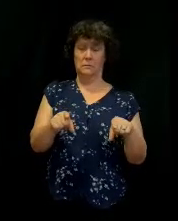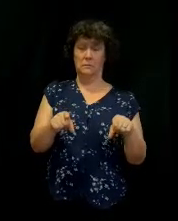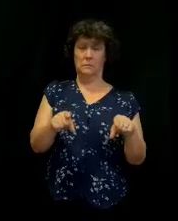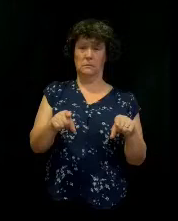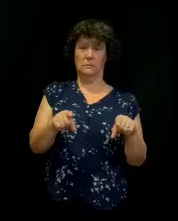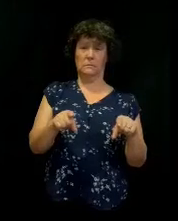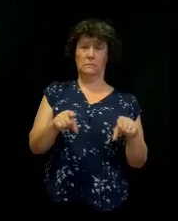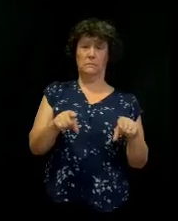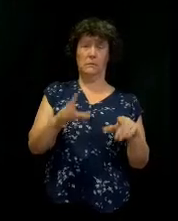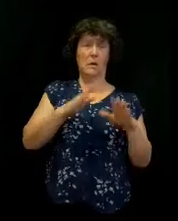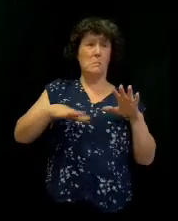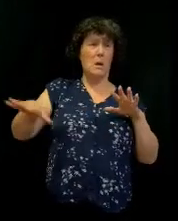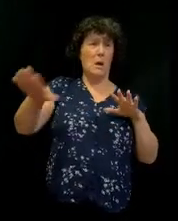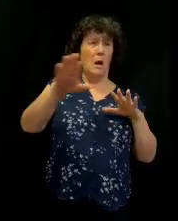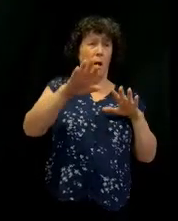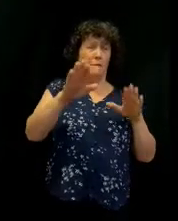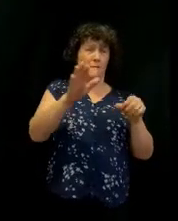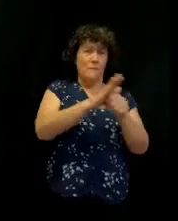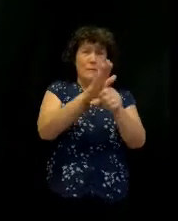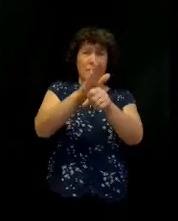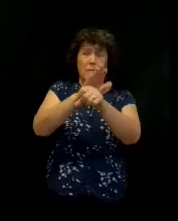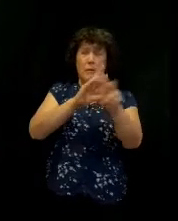You can have a whole room full of people.